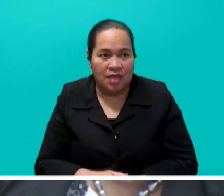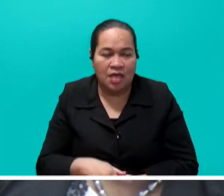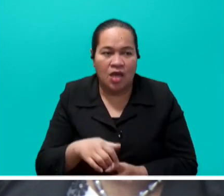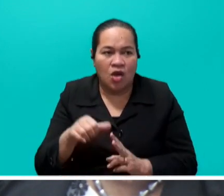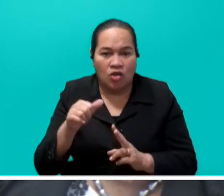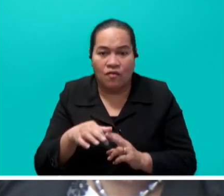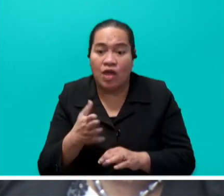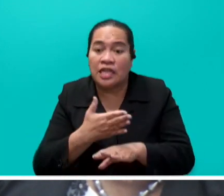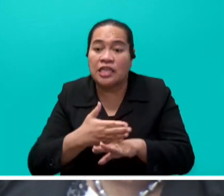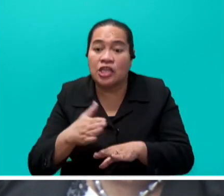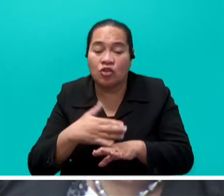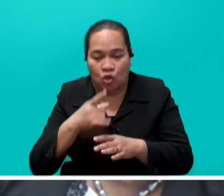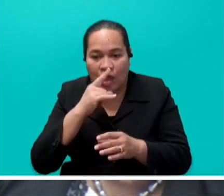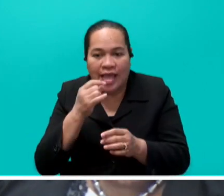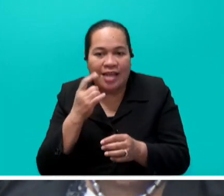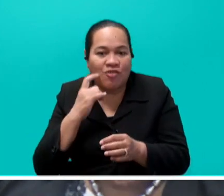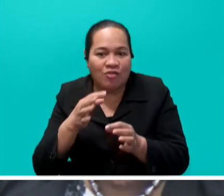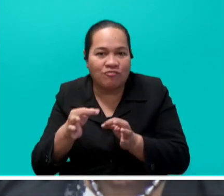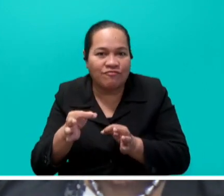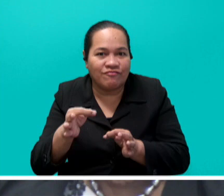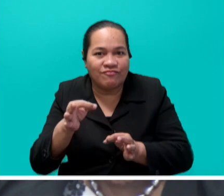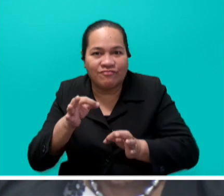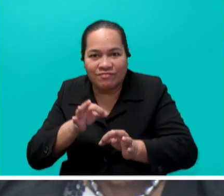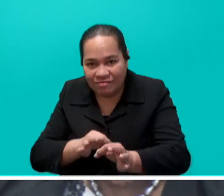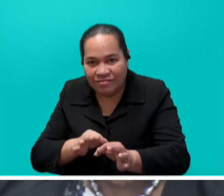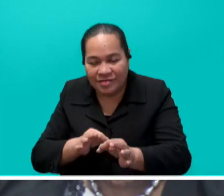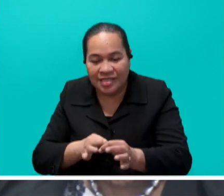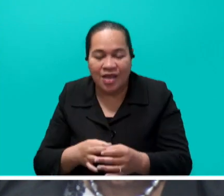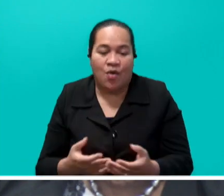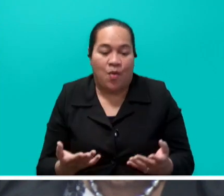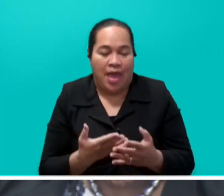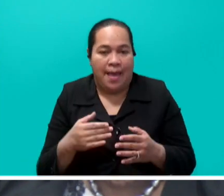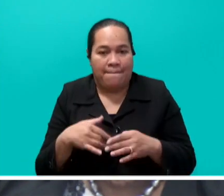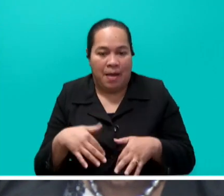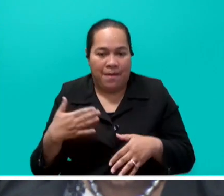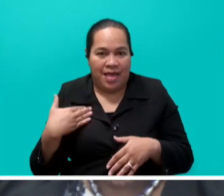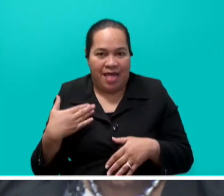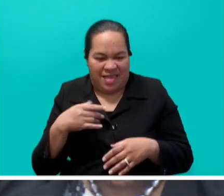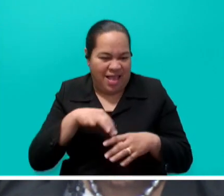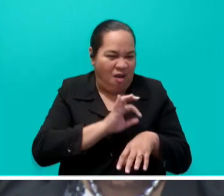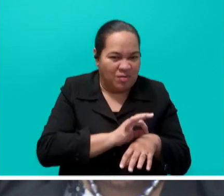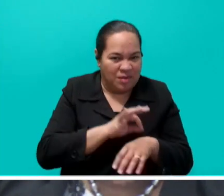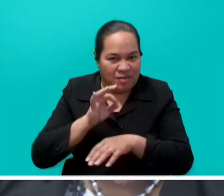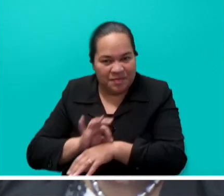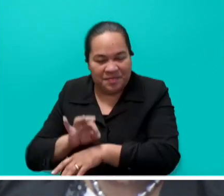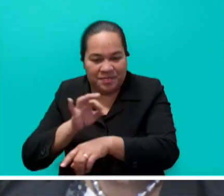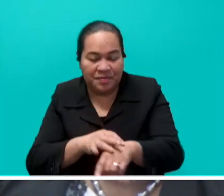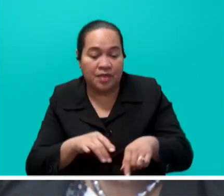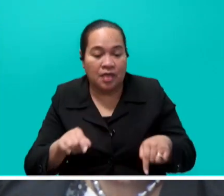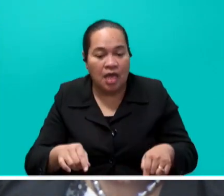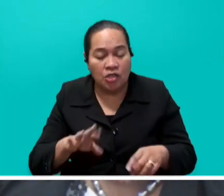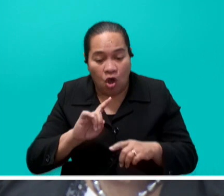nurses to fill up the vacant positions in public health. And also the Ministry is also focusing on the